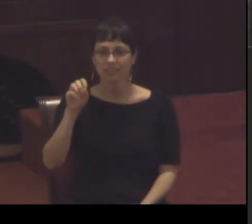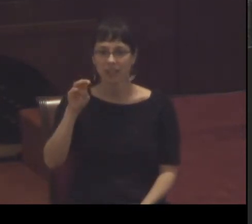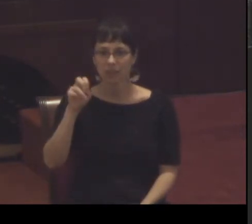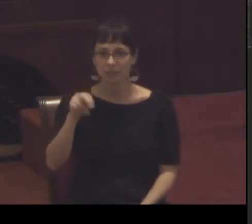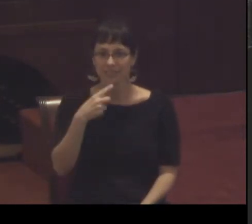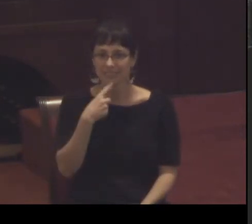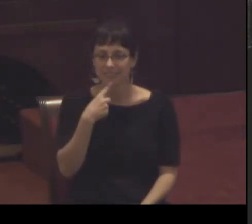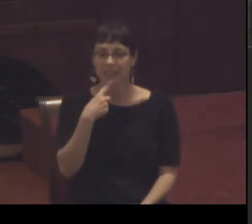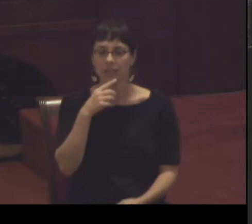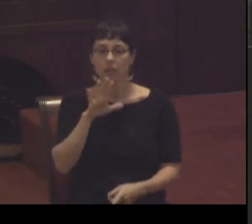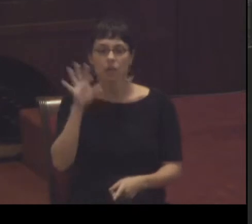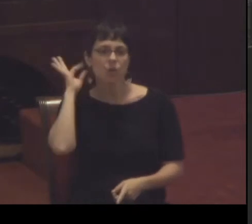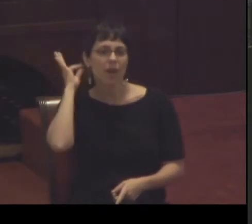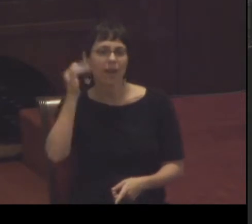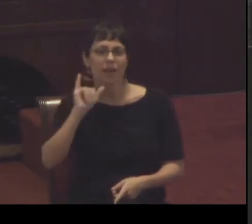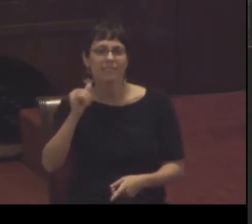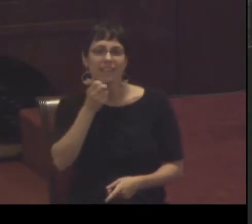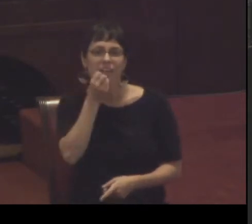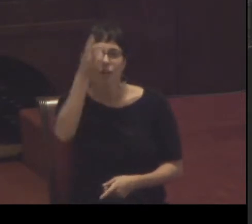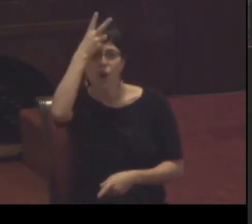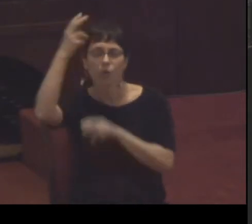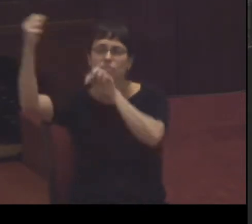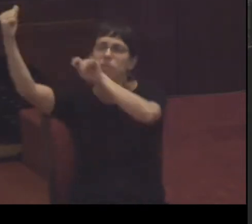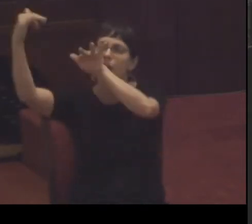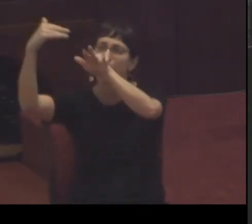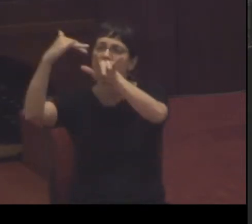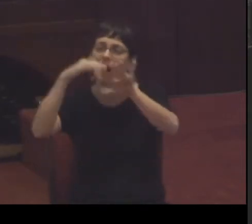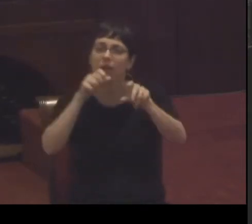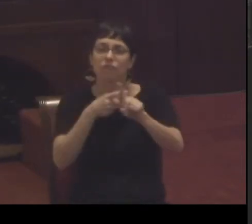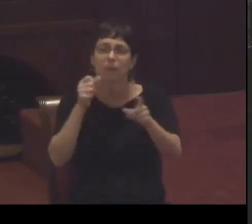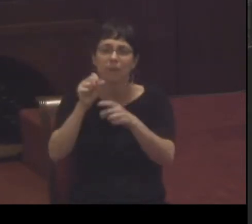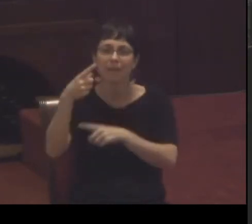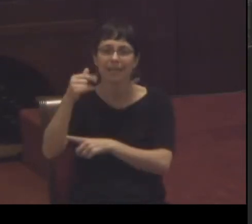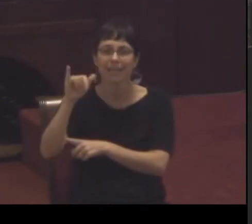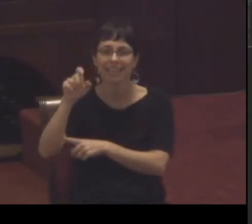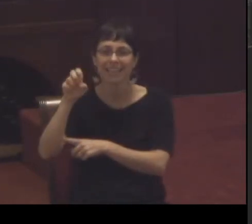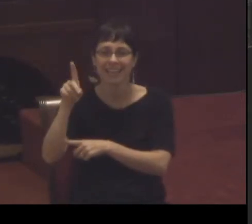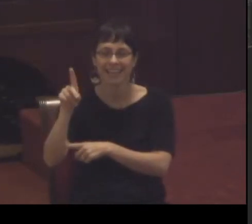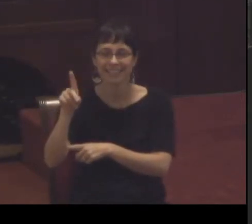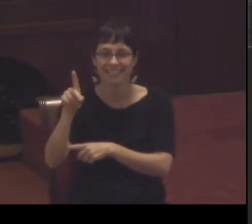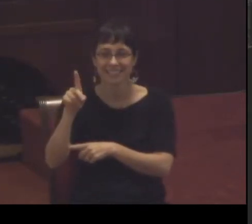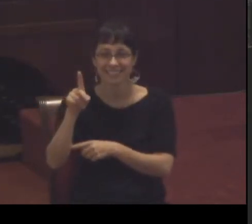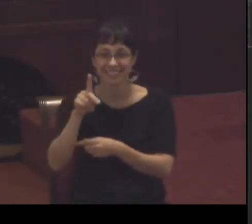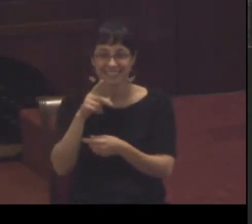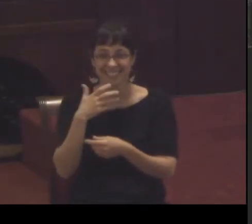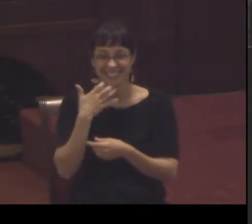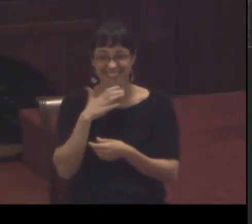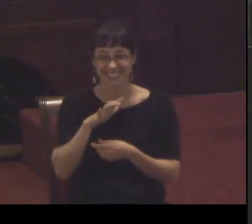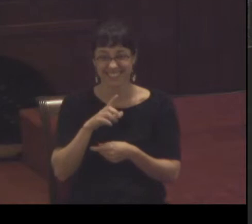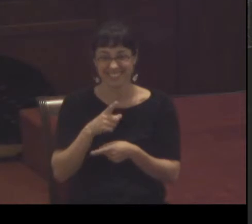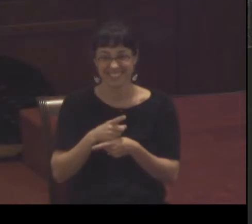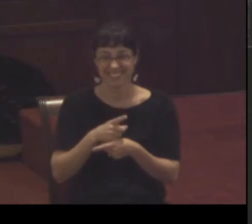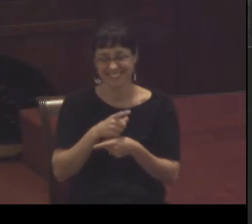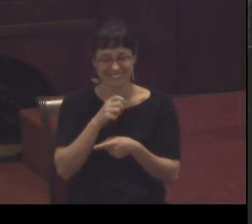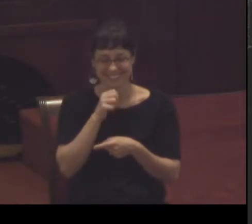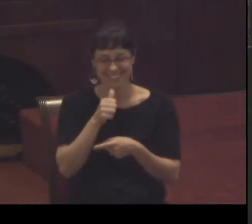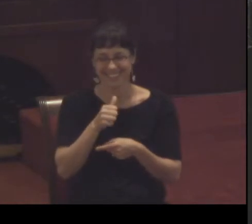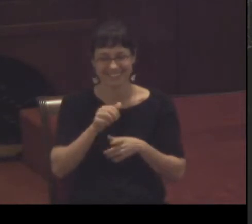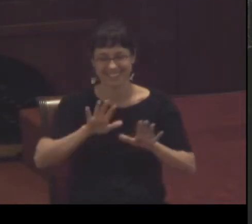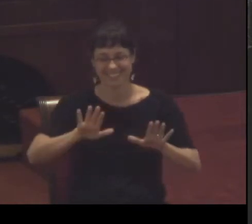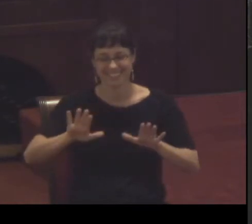your hair is like a flock of goats descending from Gilead you know just just saying right